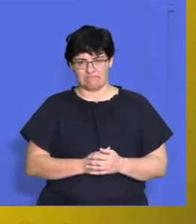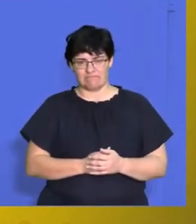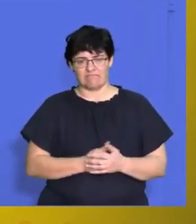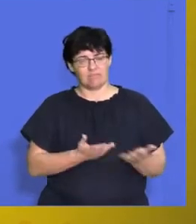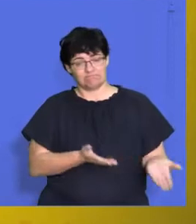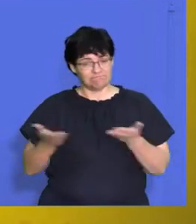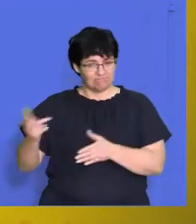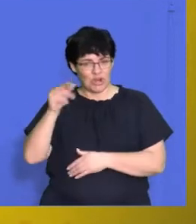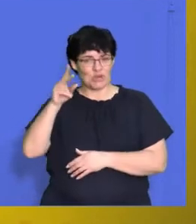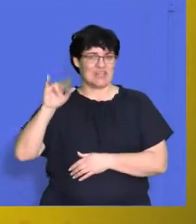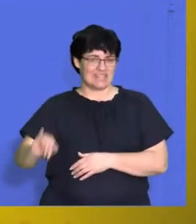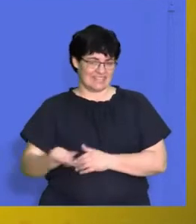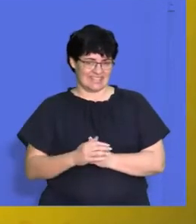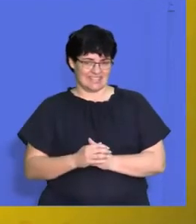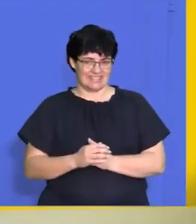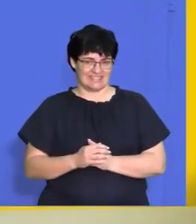I'm going to head you back to Looney